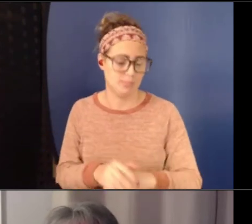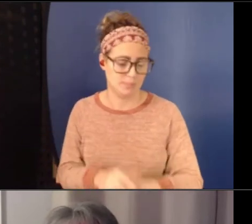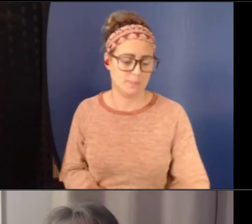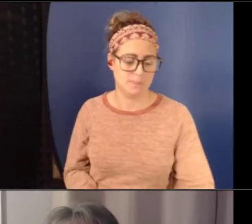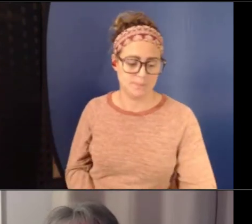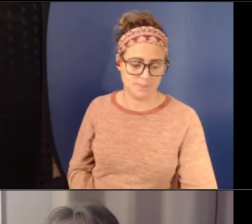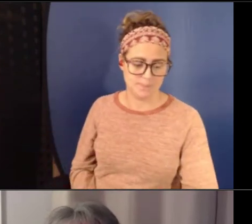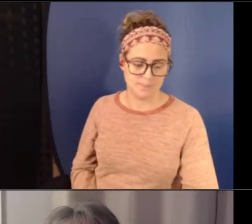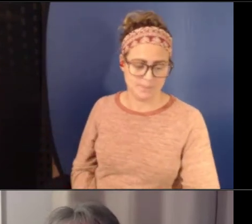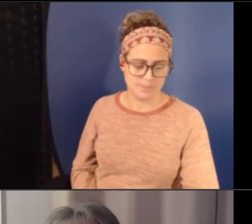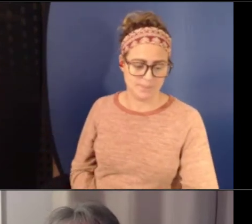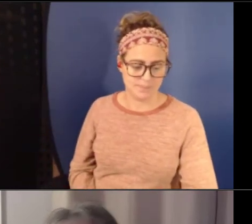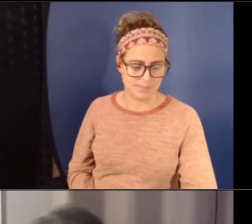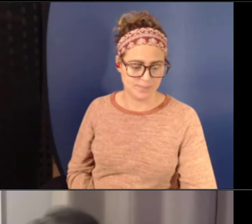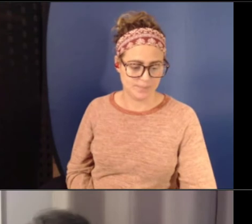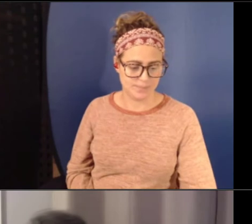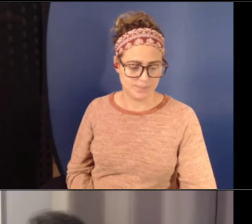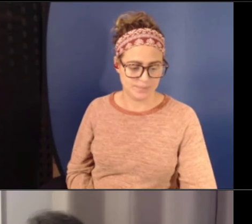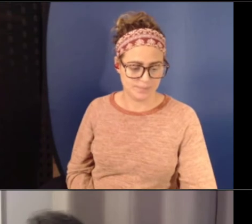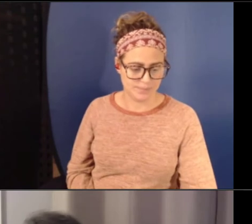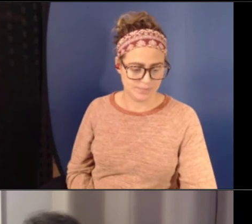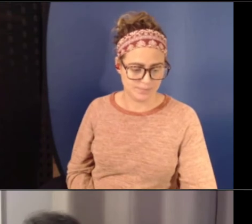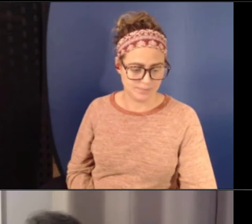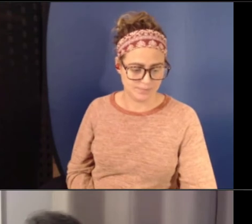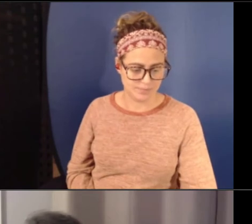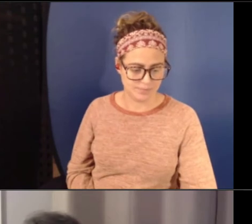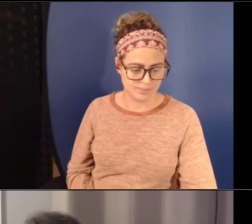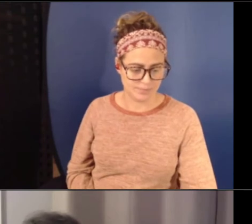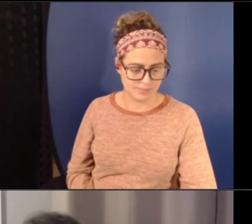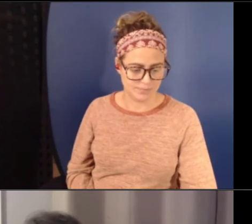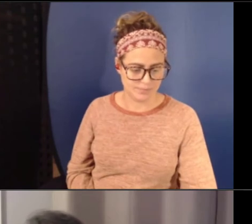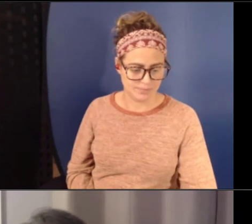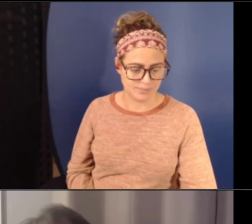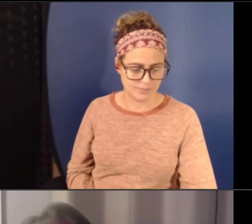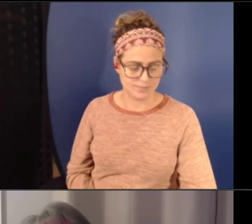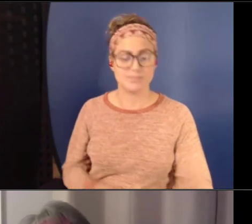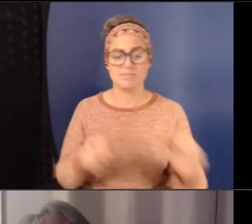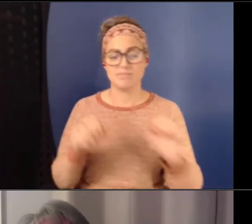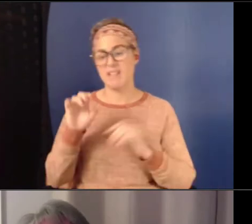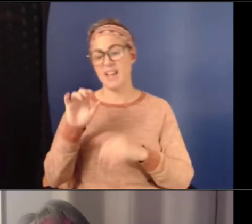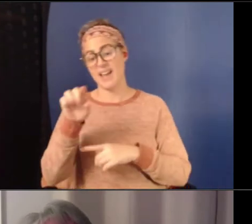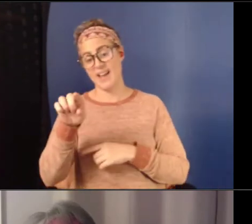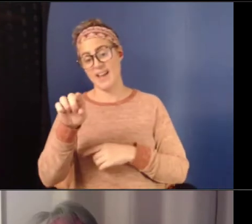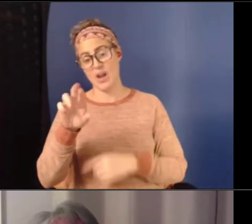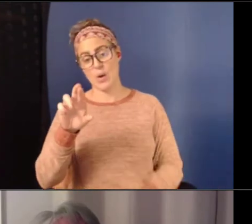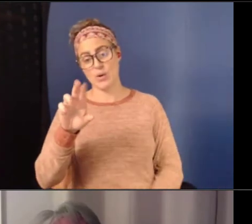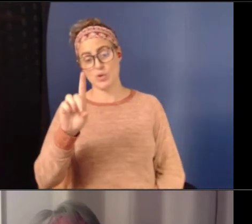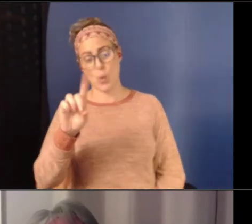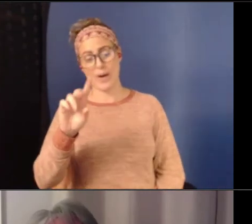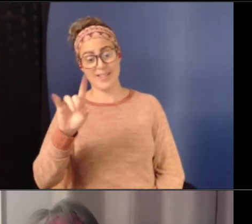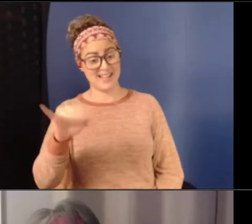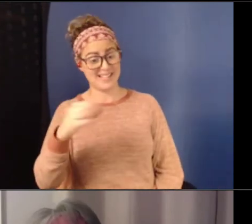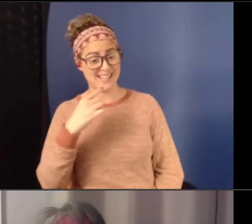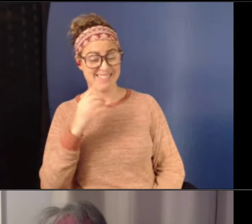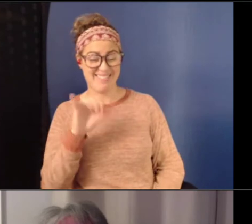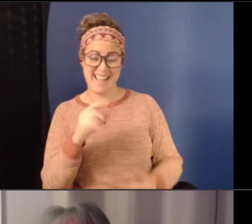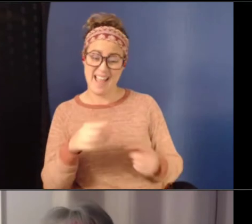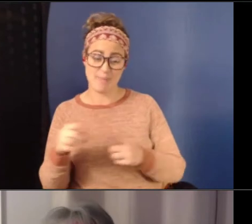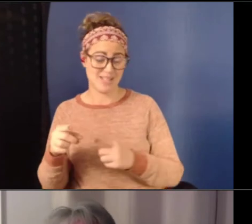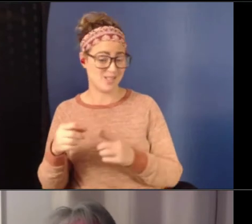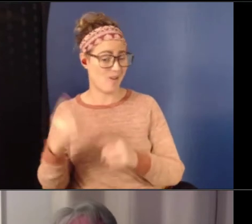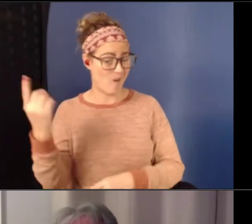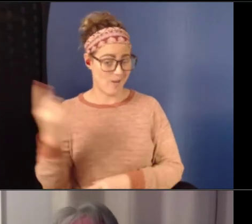Yeah. So that scenario happens all the time, um, to my team. Um, sometimes they call the news. Sometimes